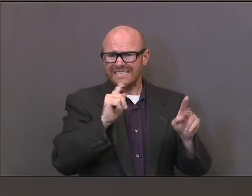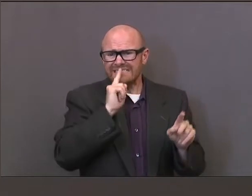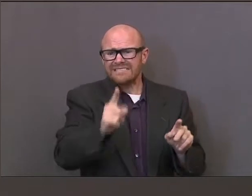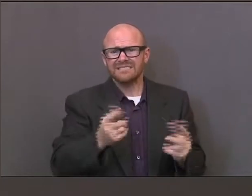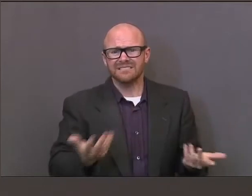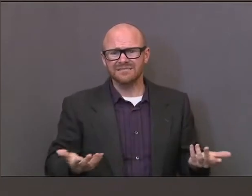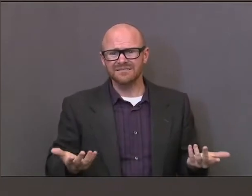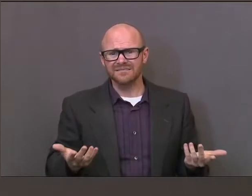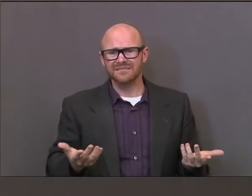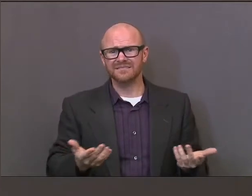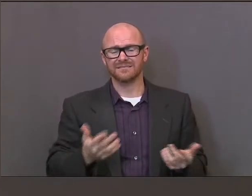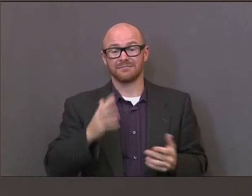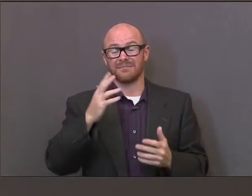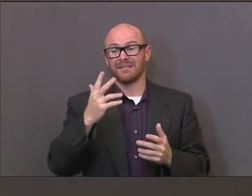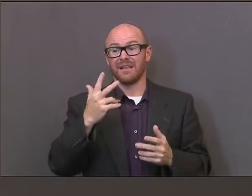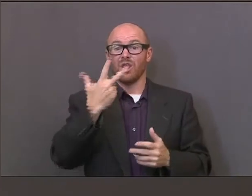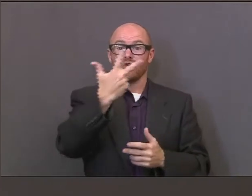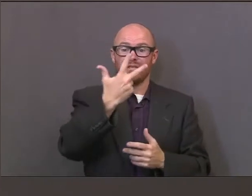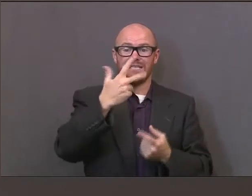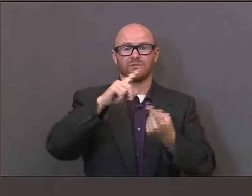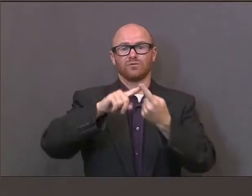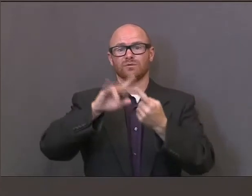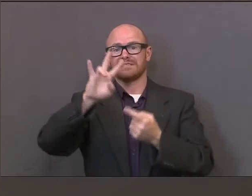Estimates three to seven times more deadly.